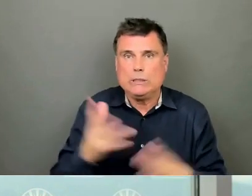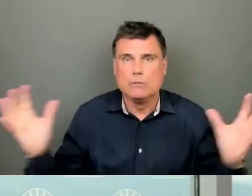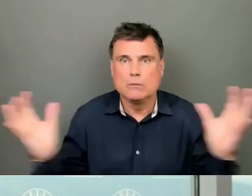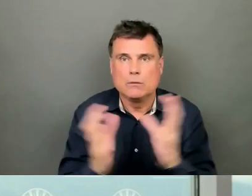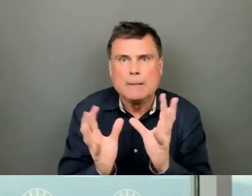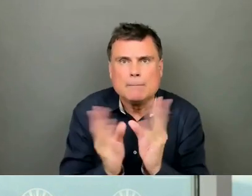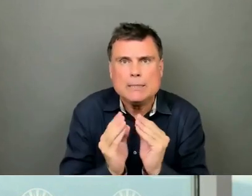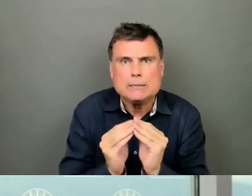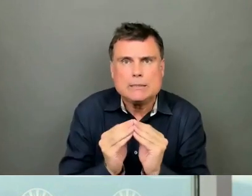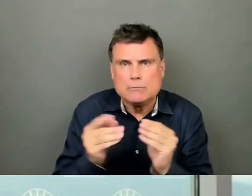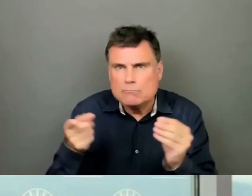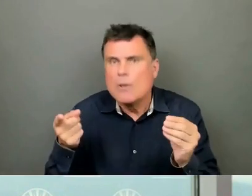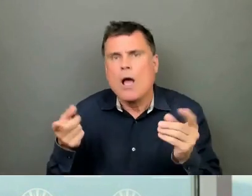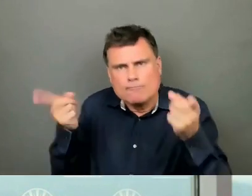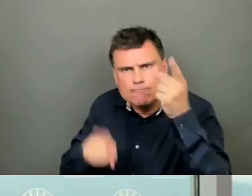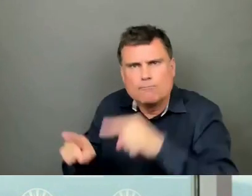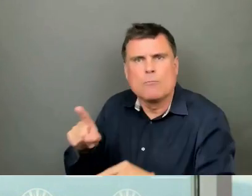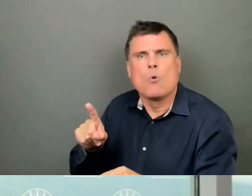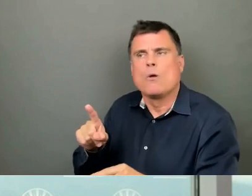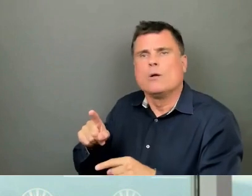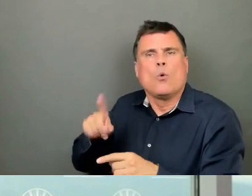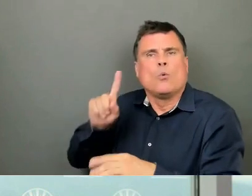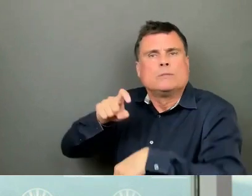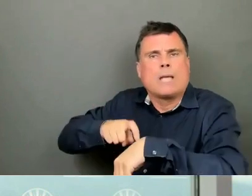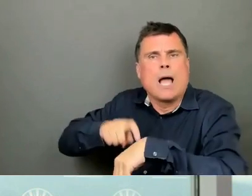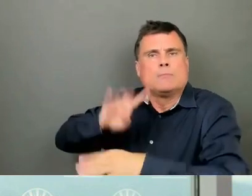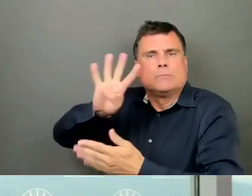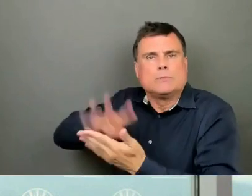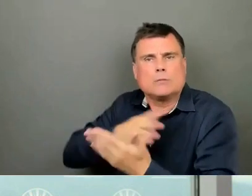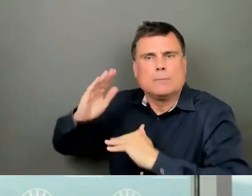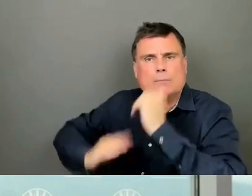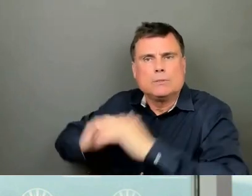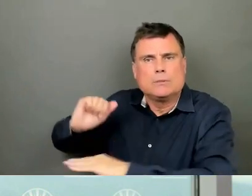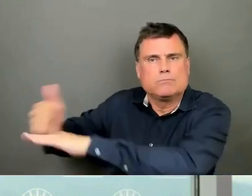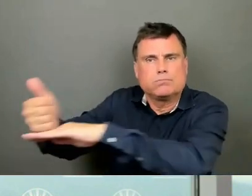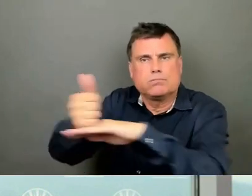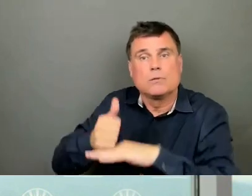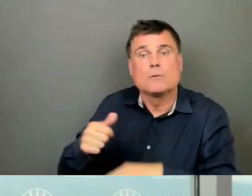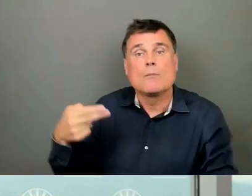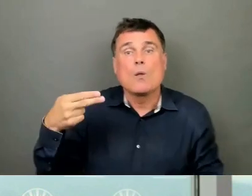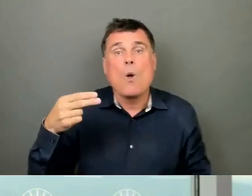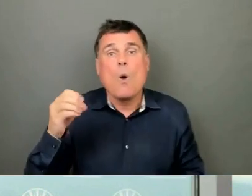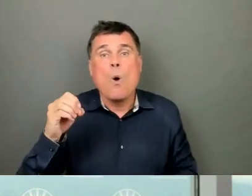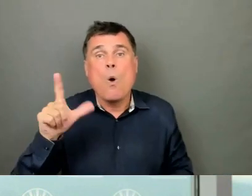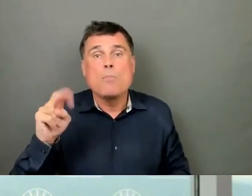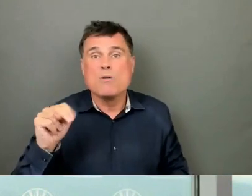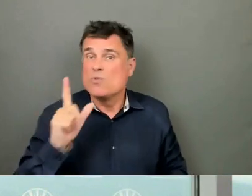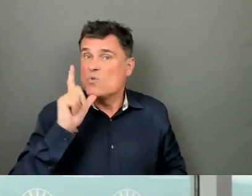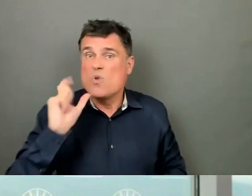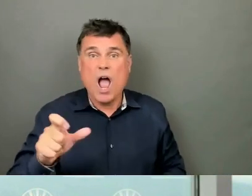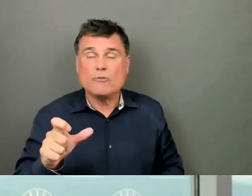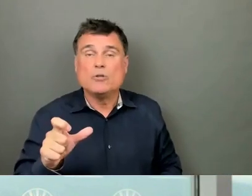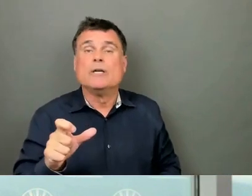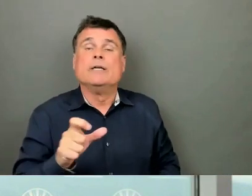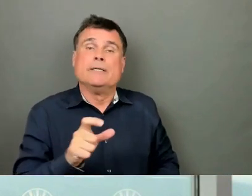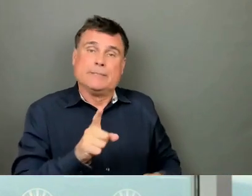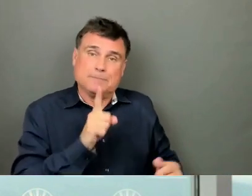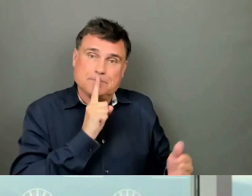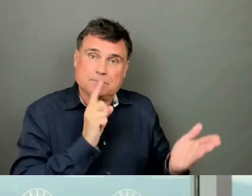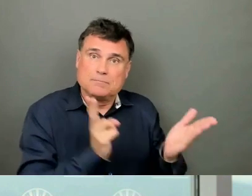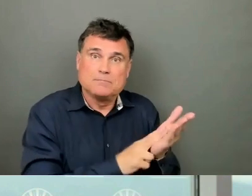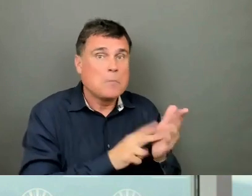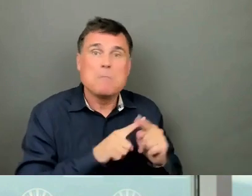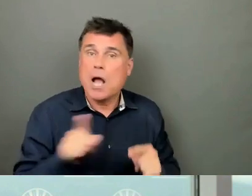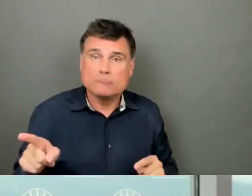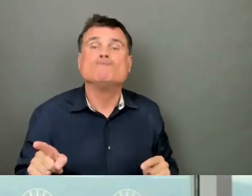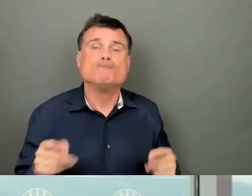realistic and achievable. And the fact that Holborn didn't have to enter this MOU, and the fact that if they don't meet these commitments it will simply result in more